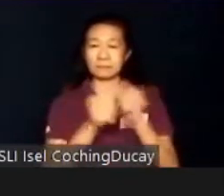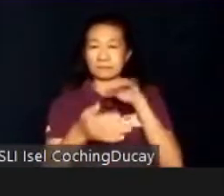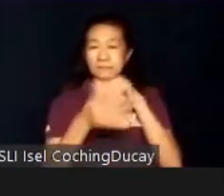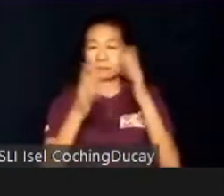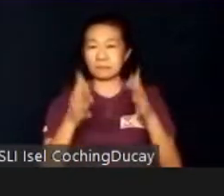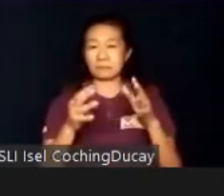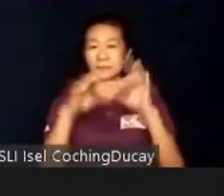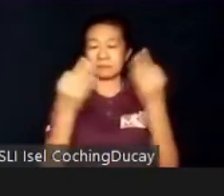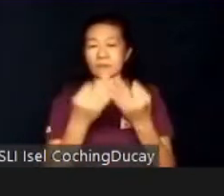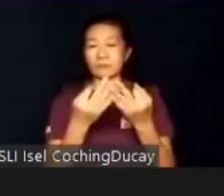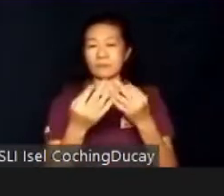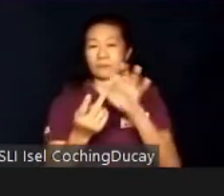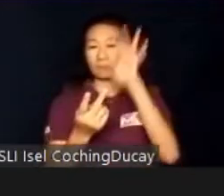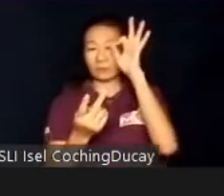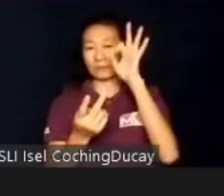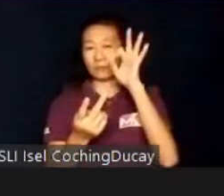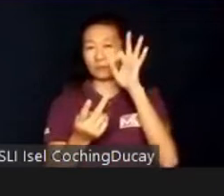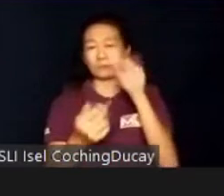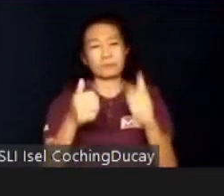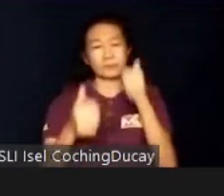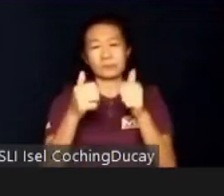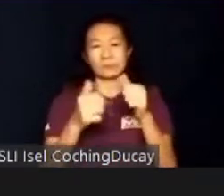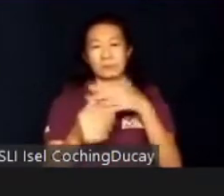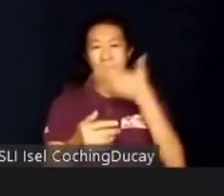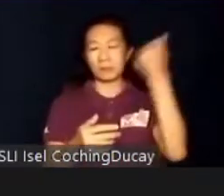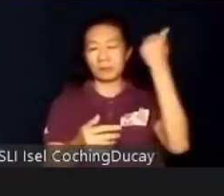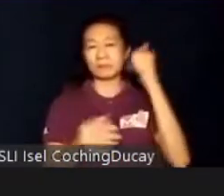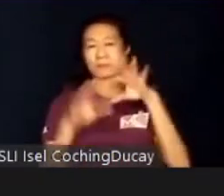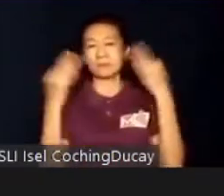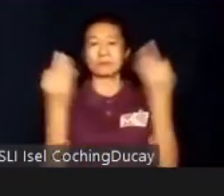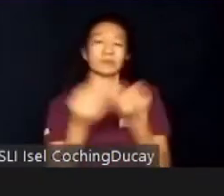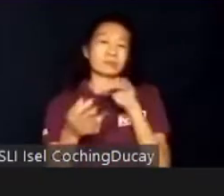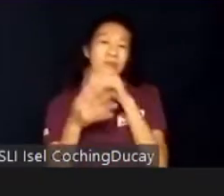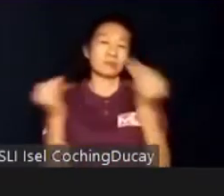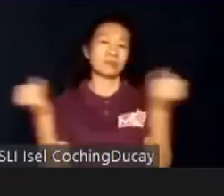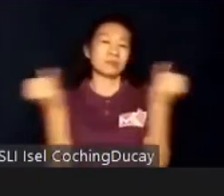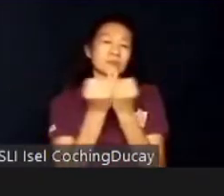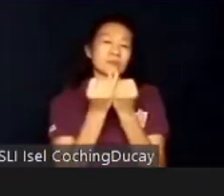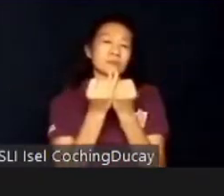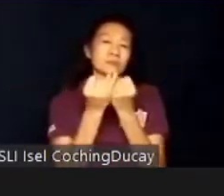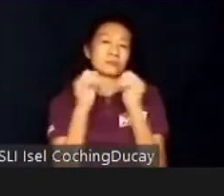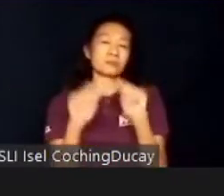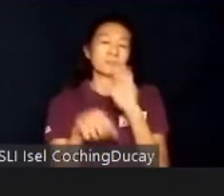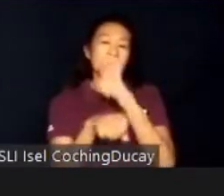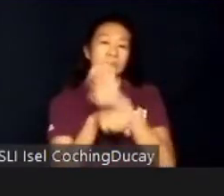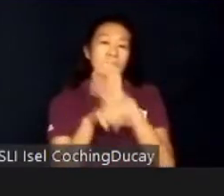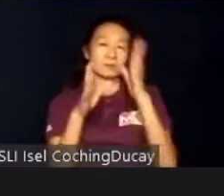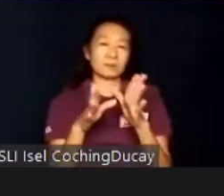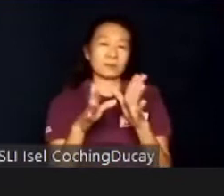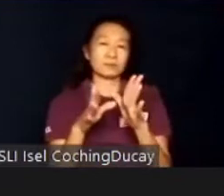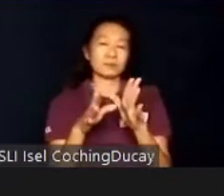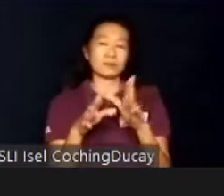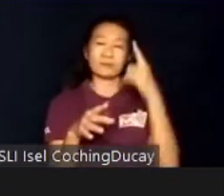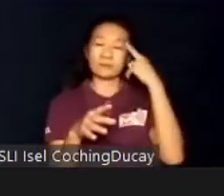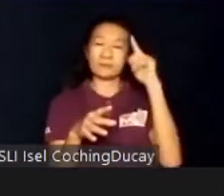choose the best option for them. The family and the student is introduced to the potential employer where terms and conditions